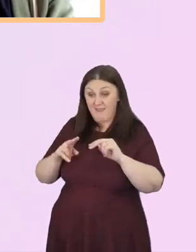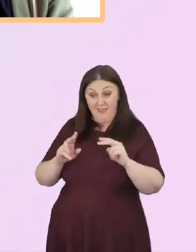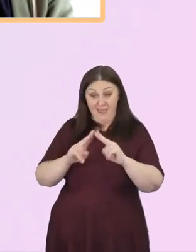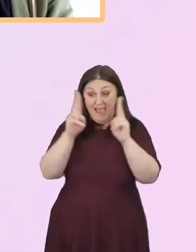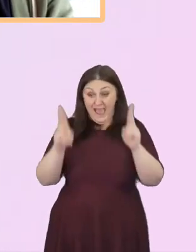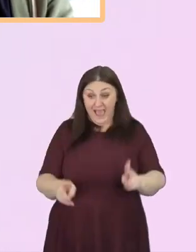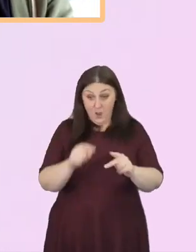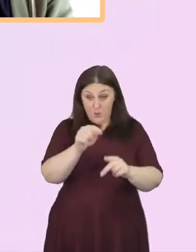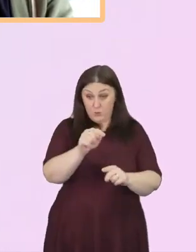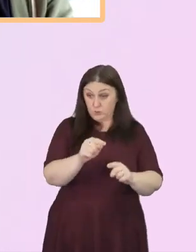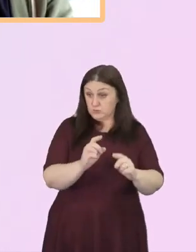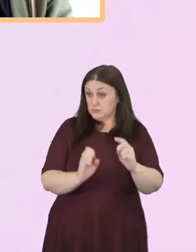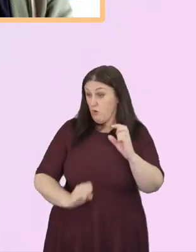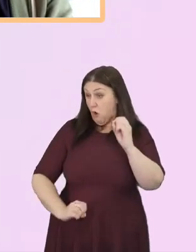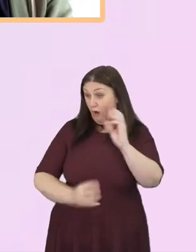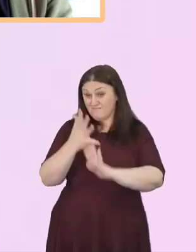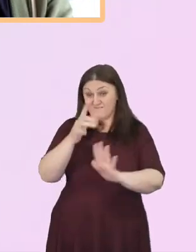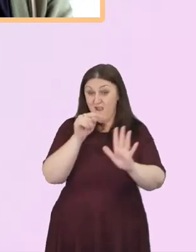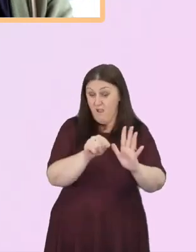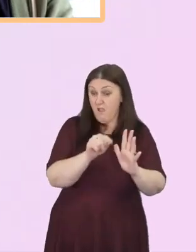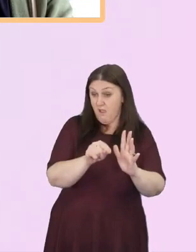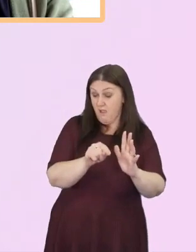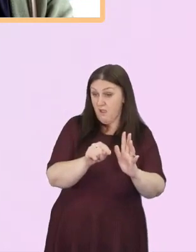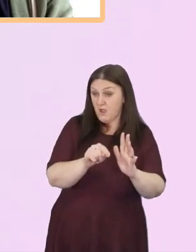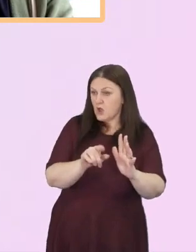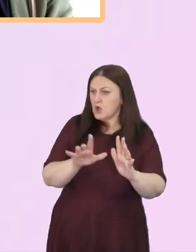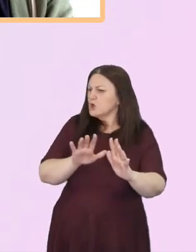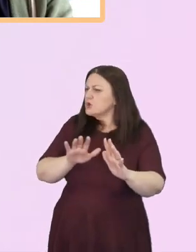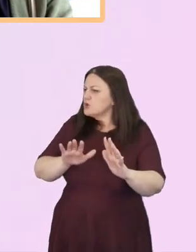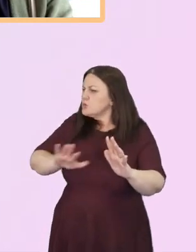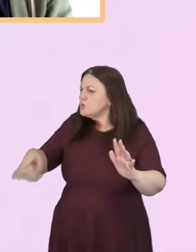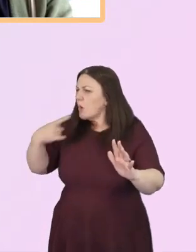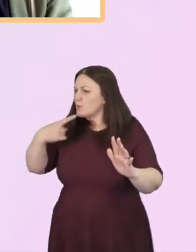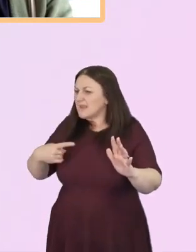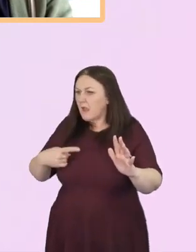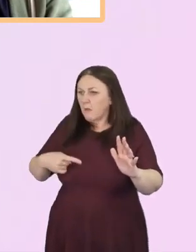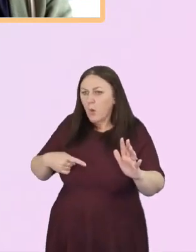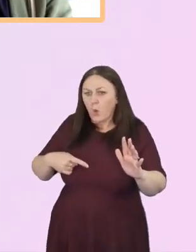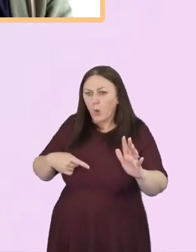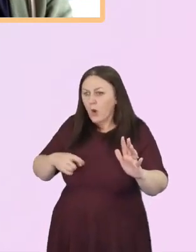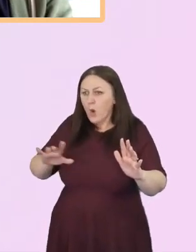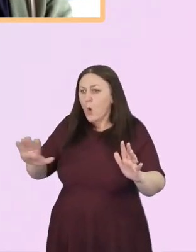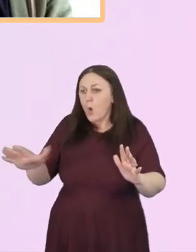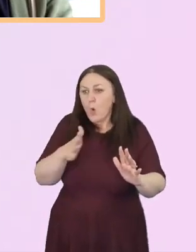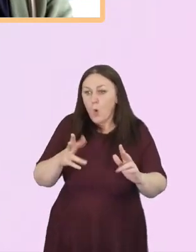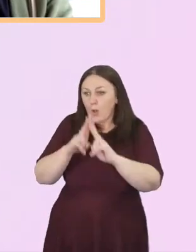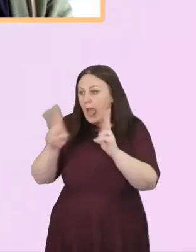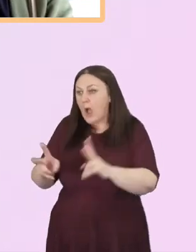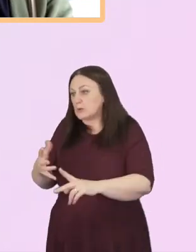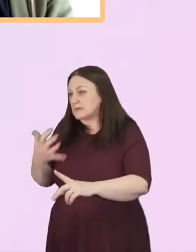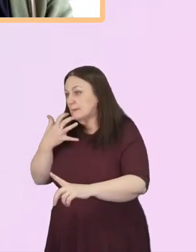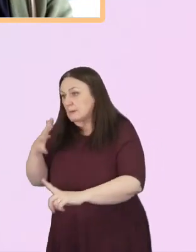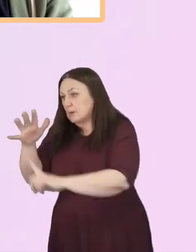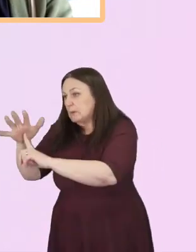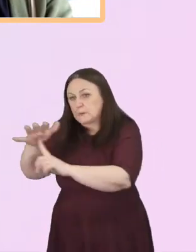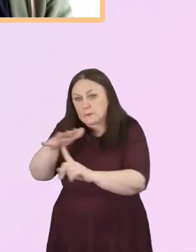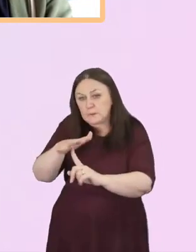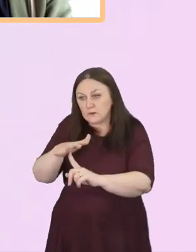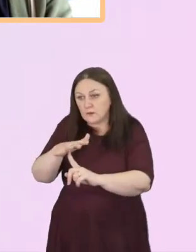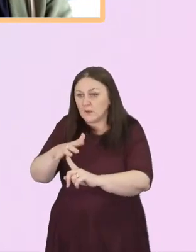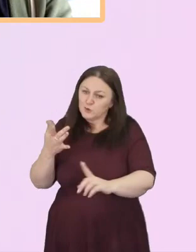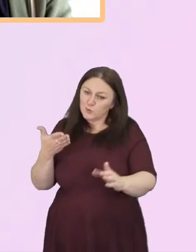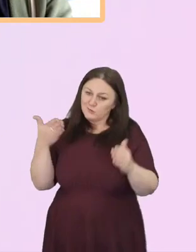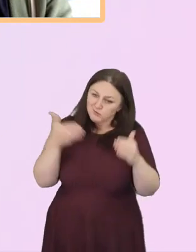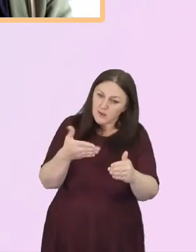you don't say all houses matter, you say this house matters, and you go and you fetch the fire